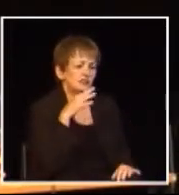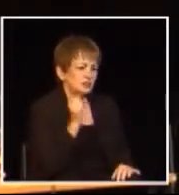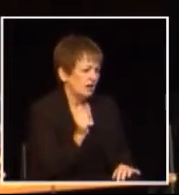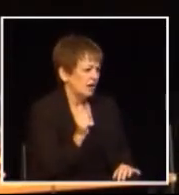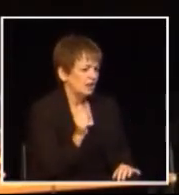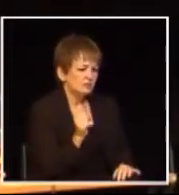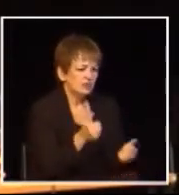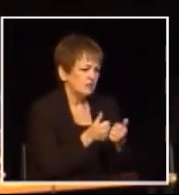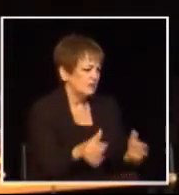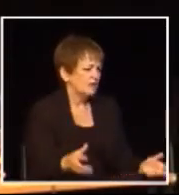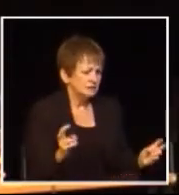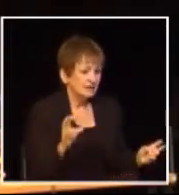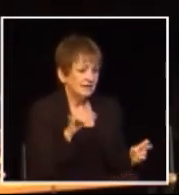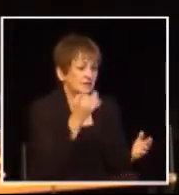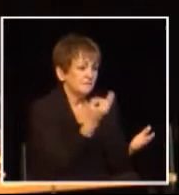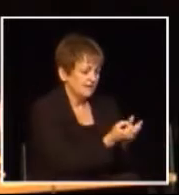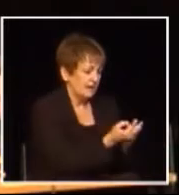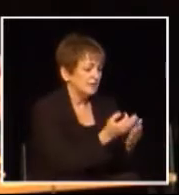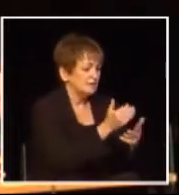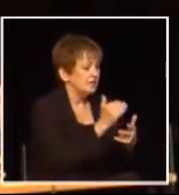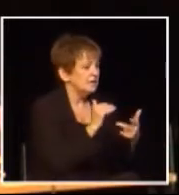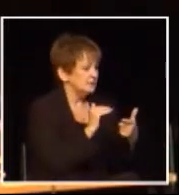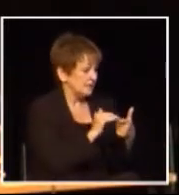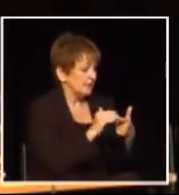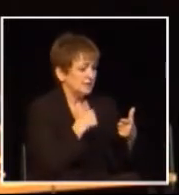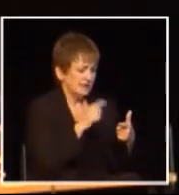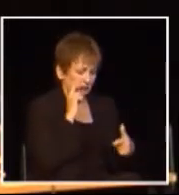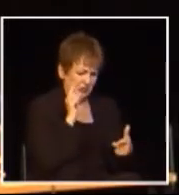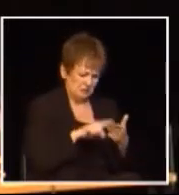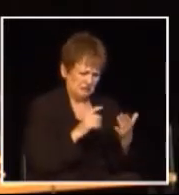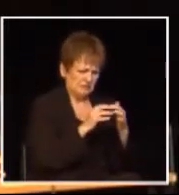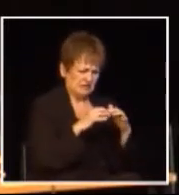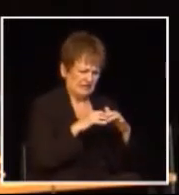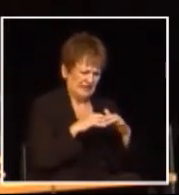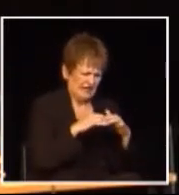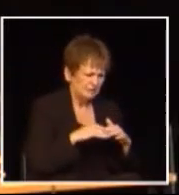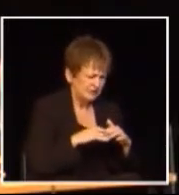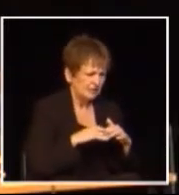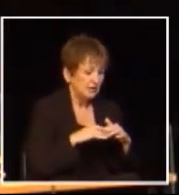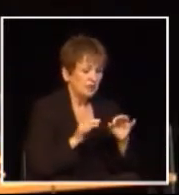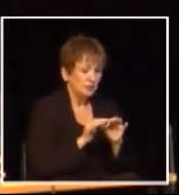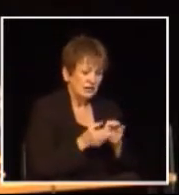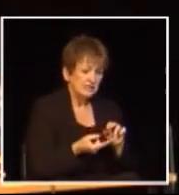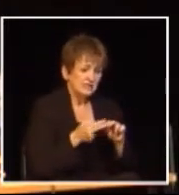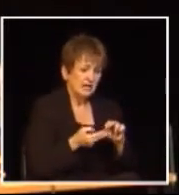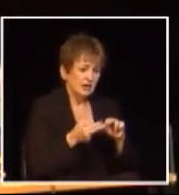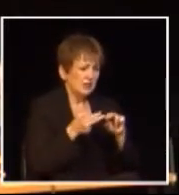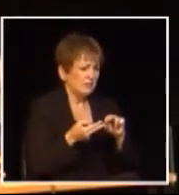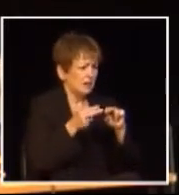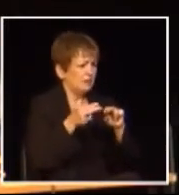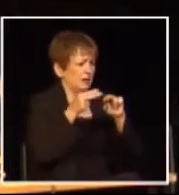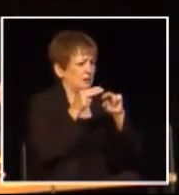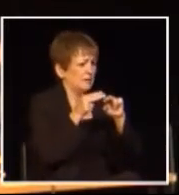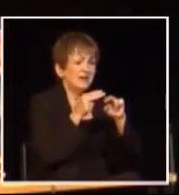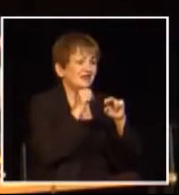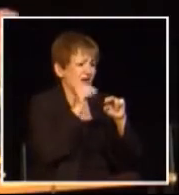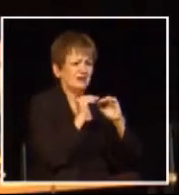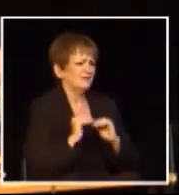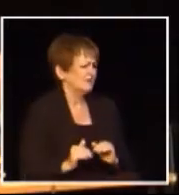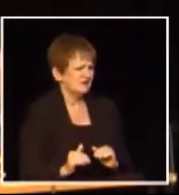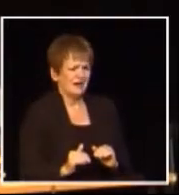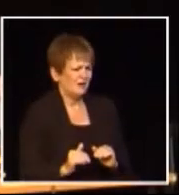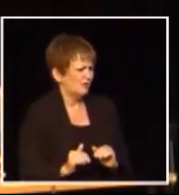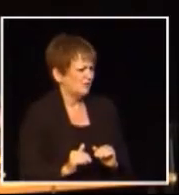of tens of thousands of jobs so there's a fact for you then when we saw that the thing was collapsing and that prices were going